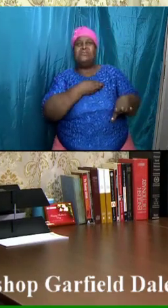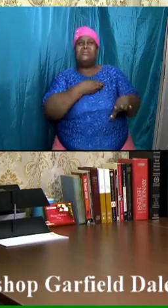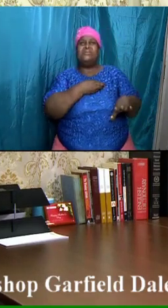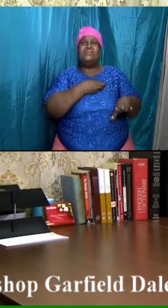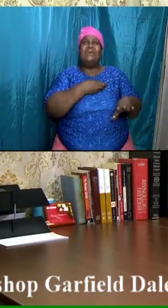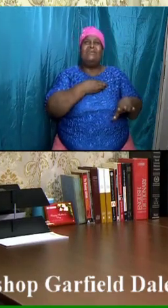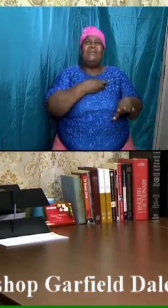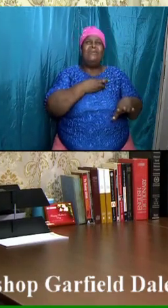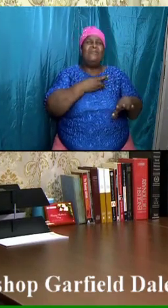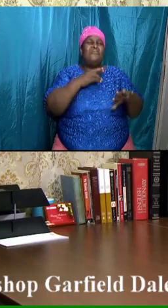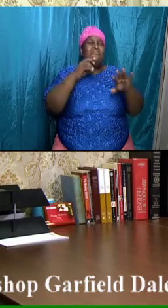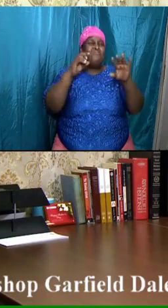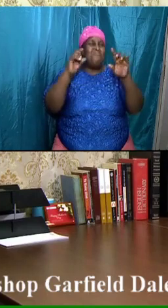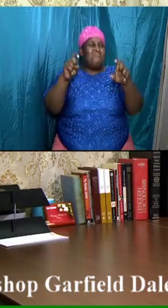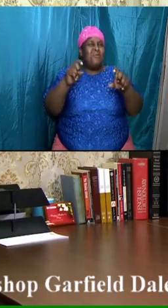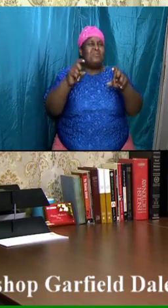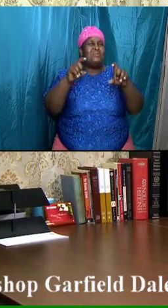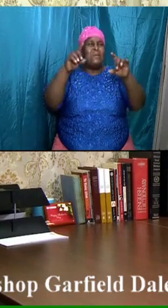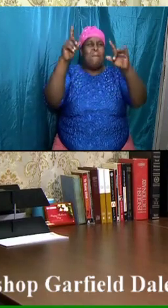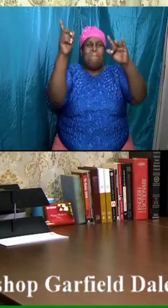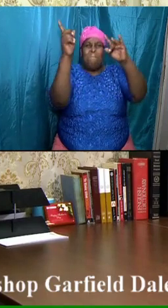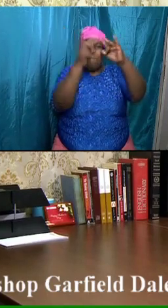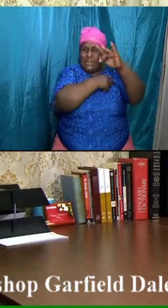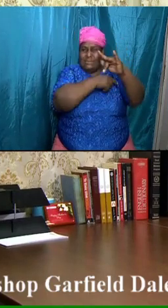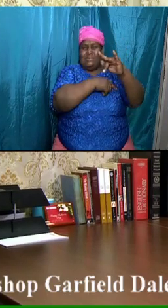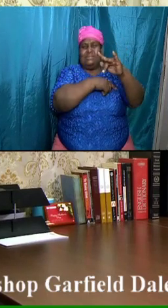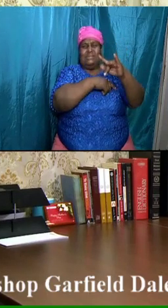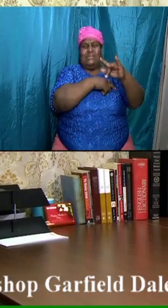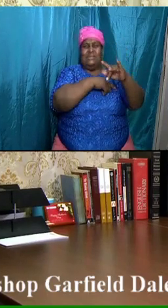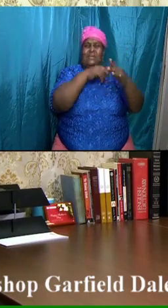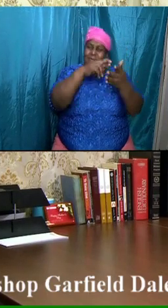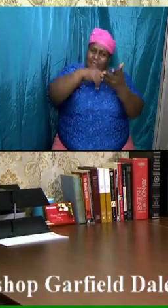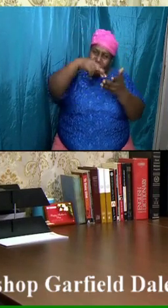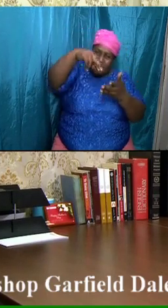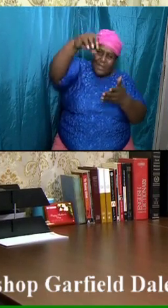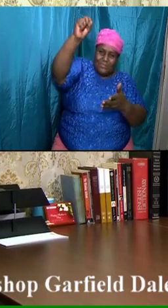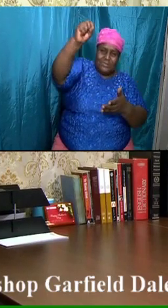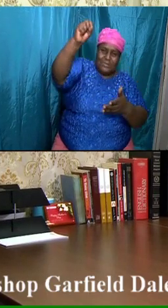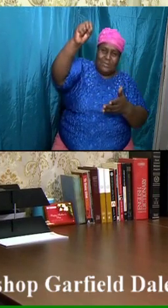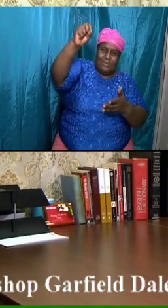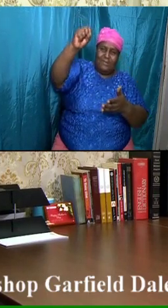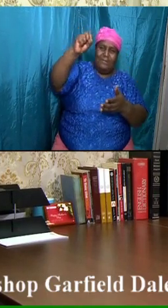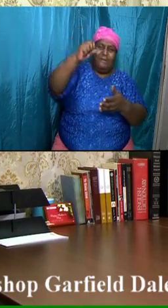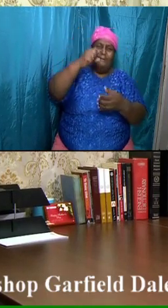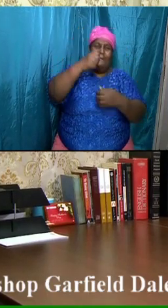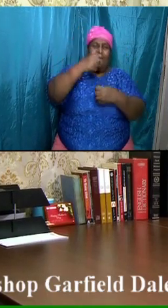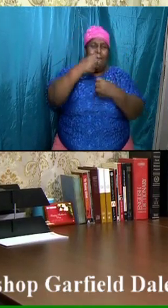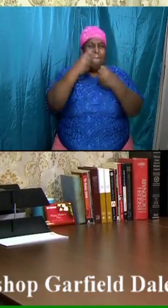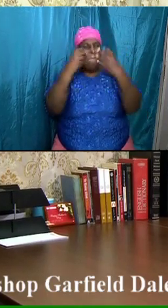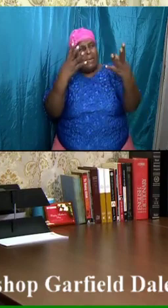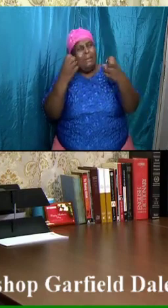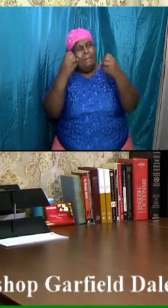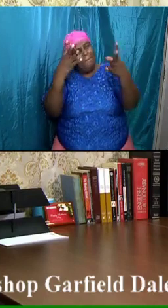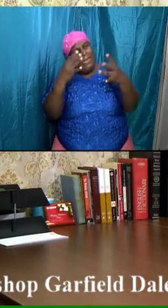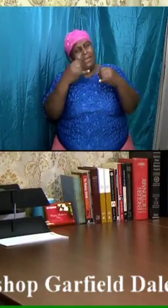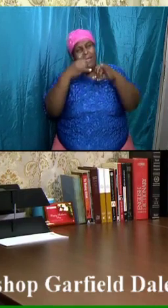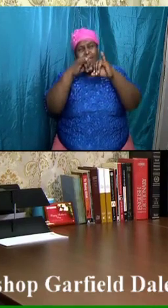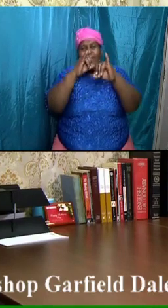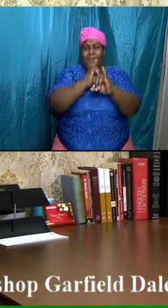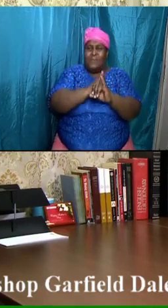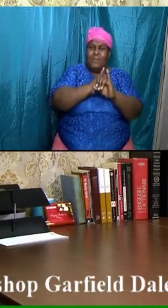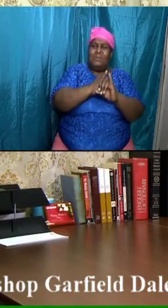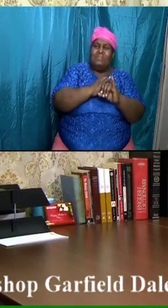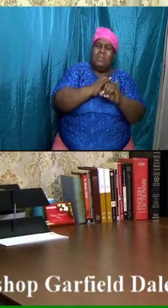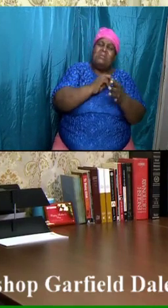this great event and so today many individuals that wrote and wanted to